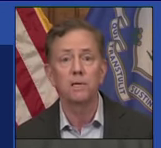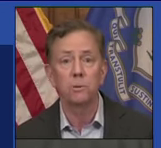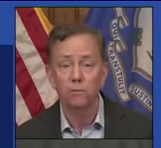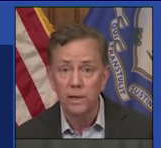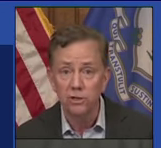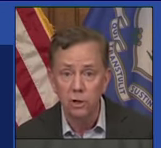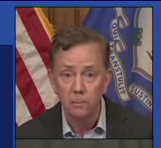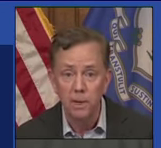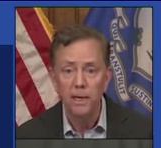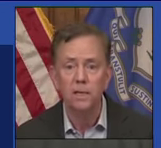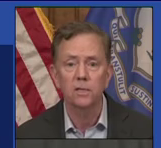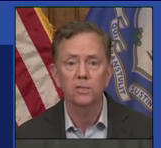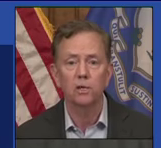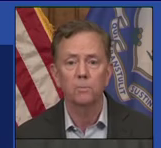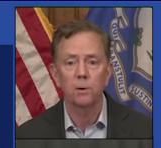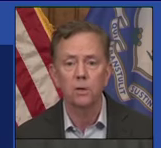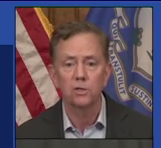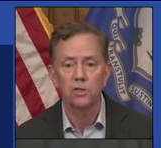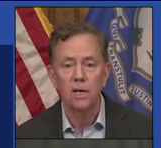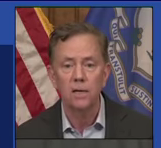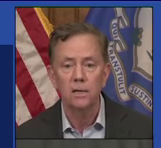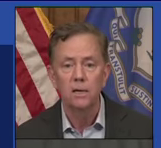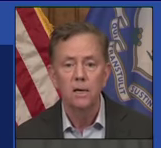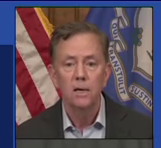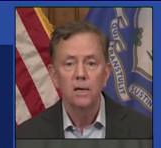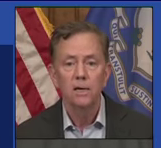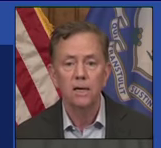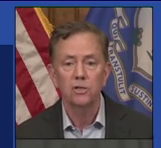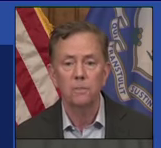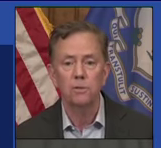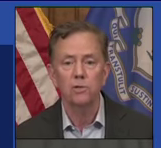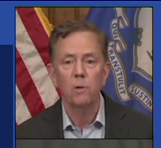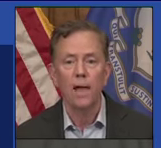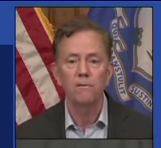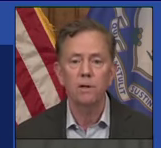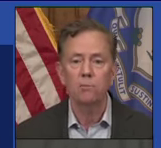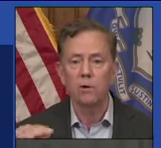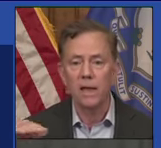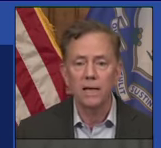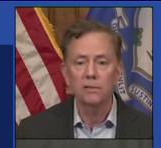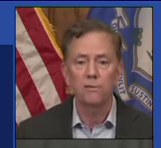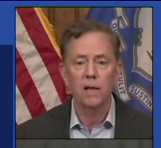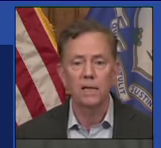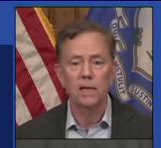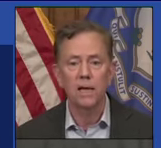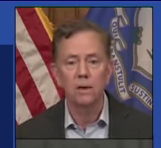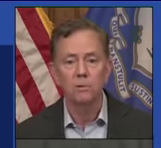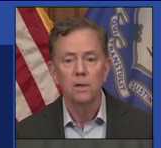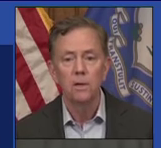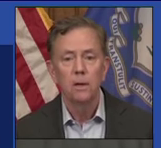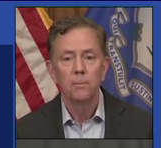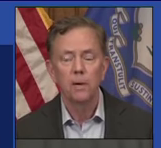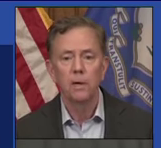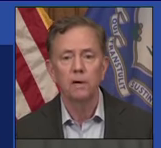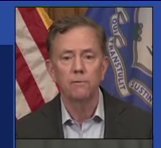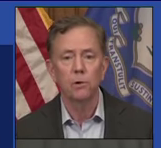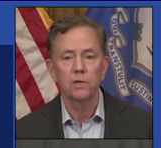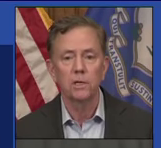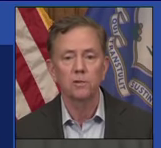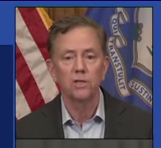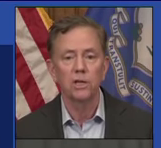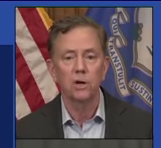That means we've reached our peak in the southern part of the state. Next up is New Haven, where that is flattening out. But